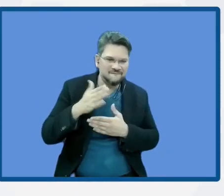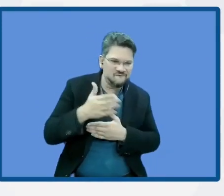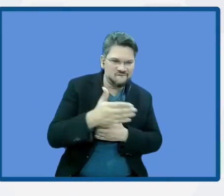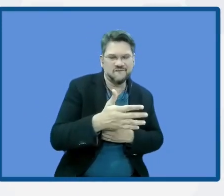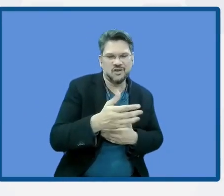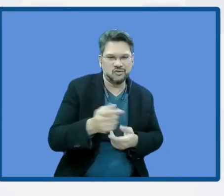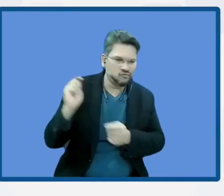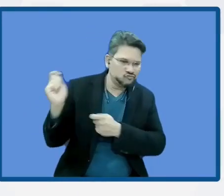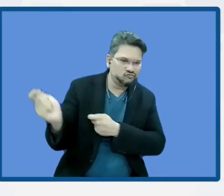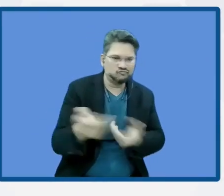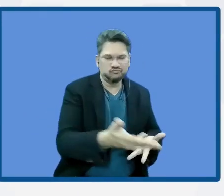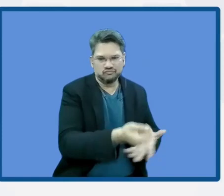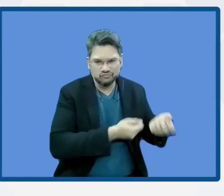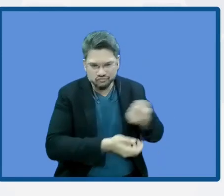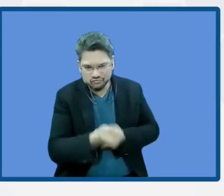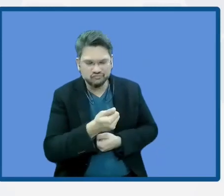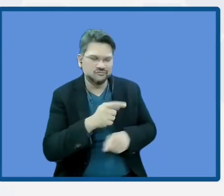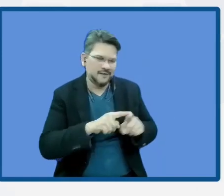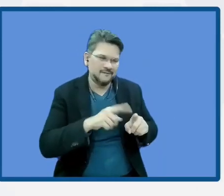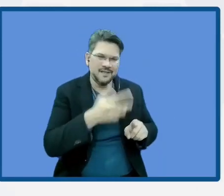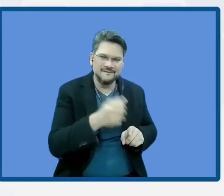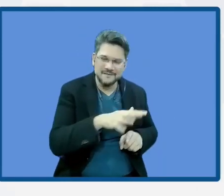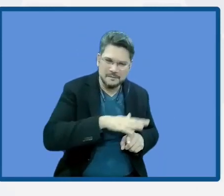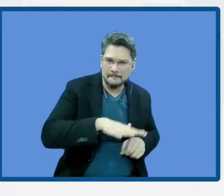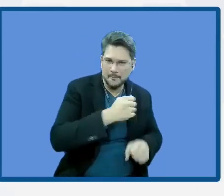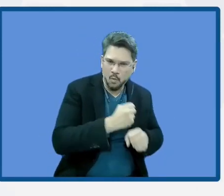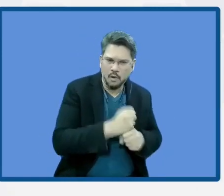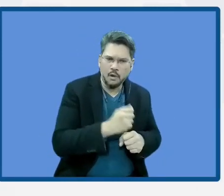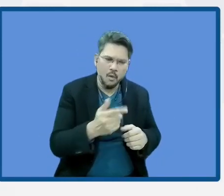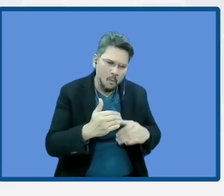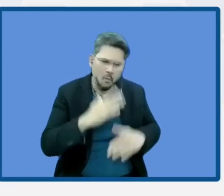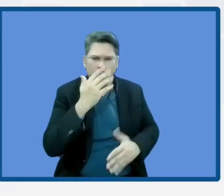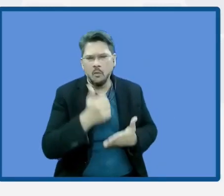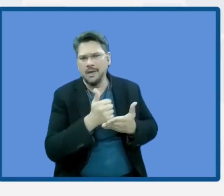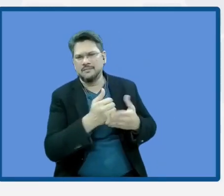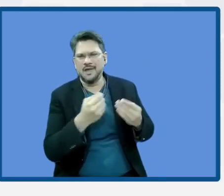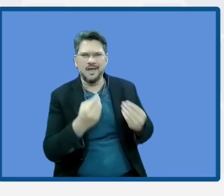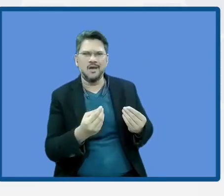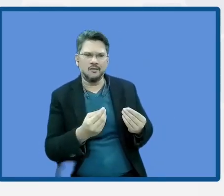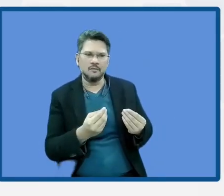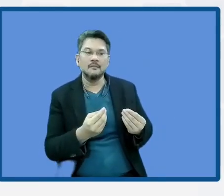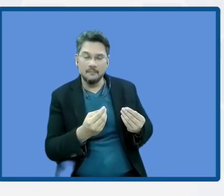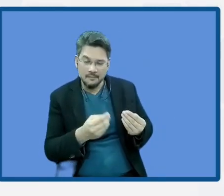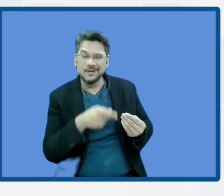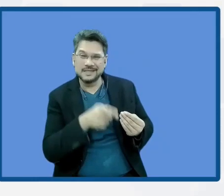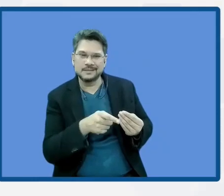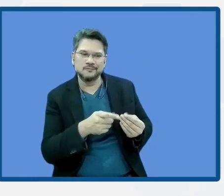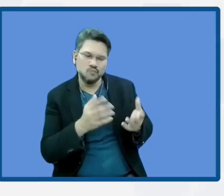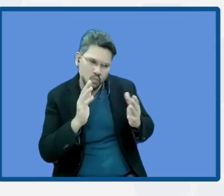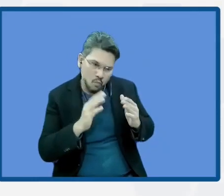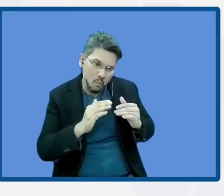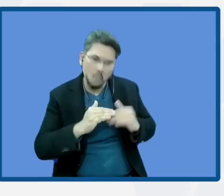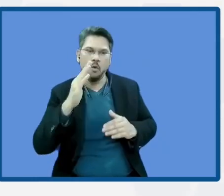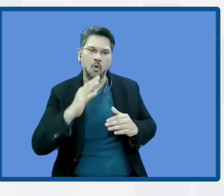that nature will be regenerated, so we need to boost that restoring process of nature with